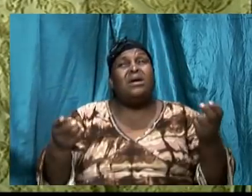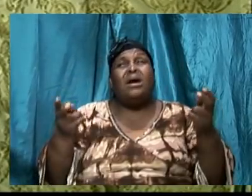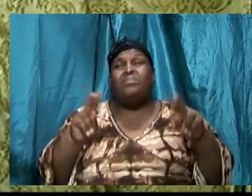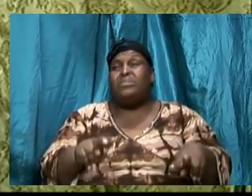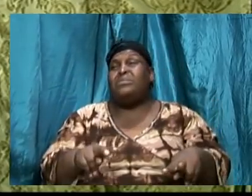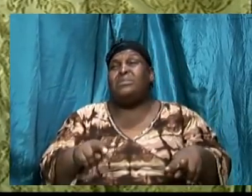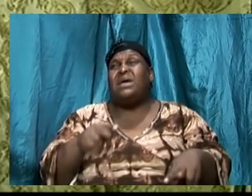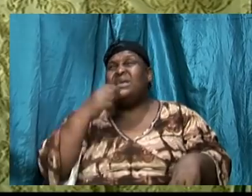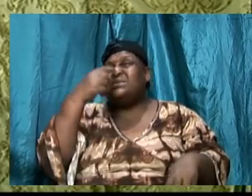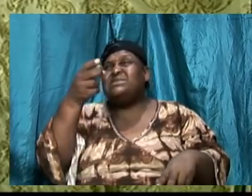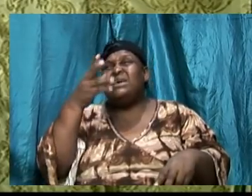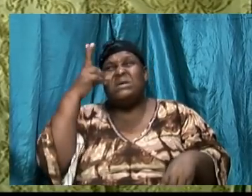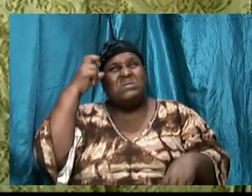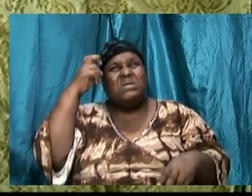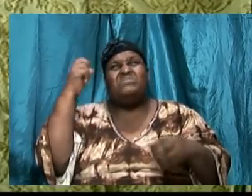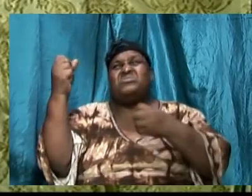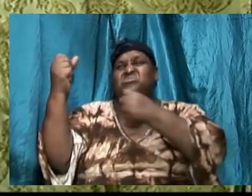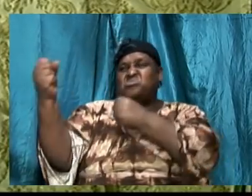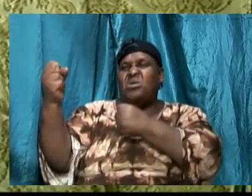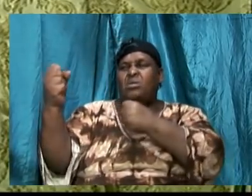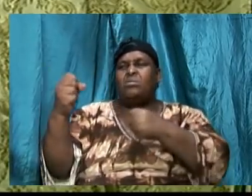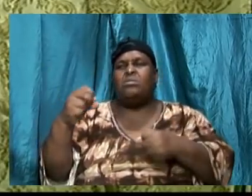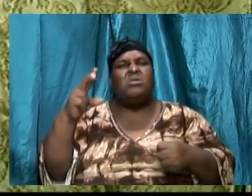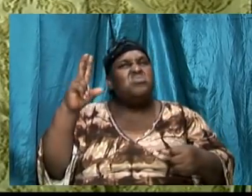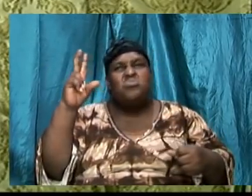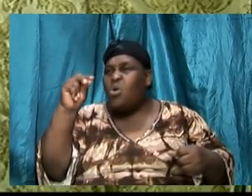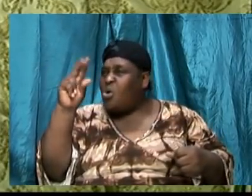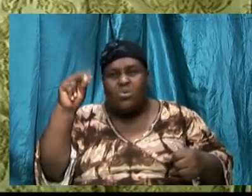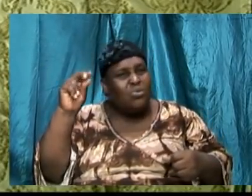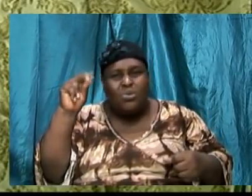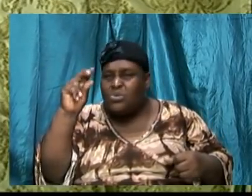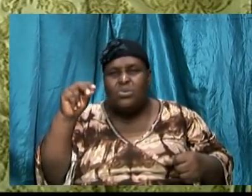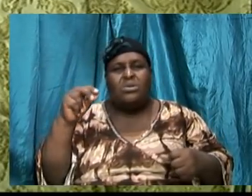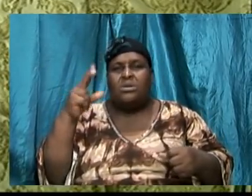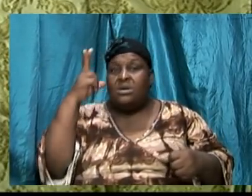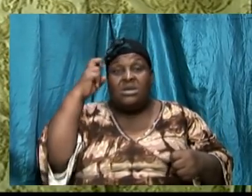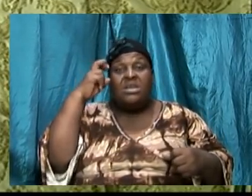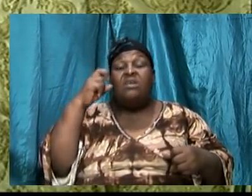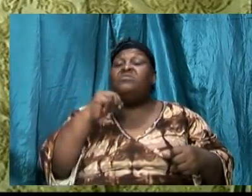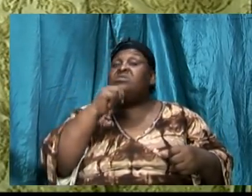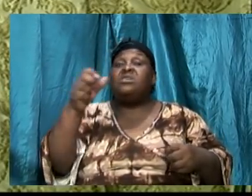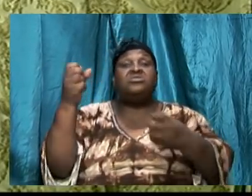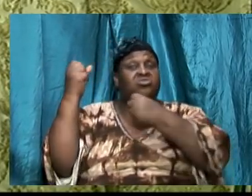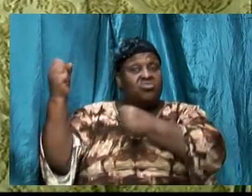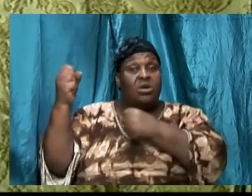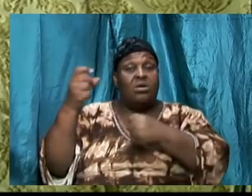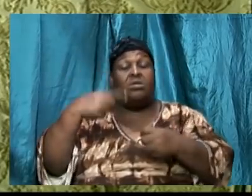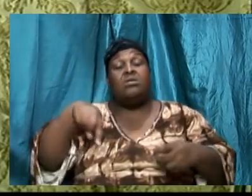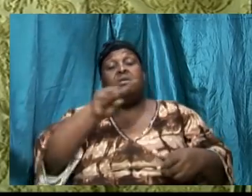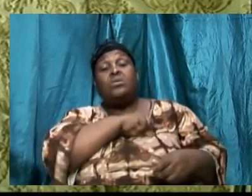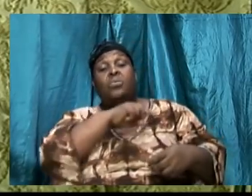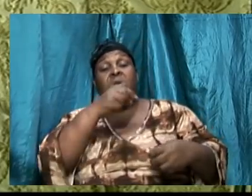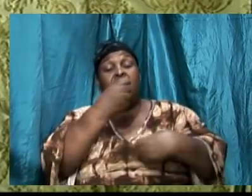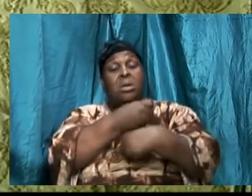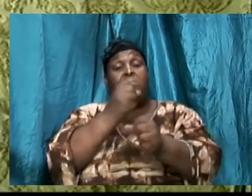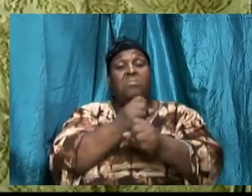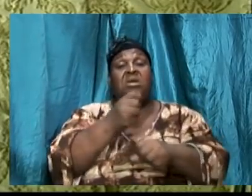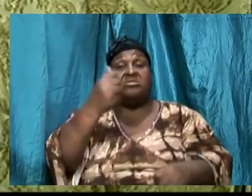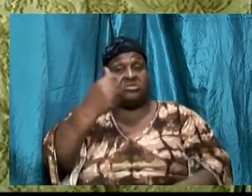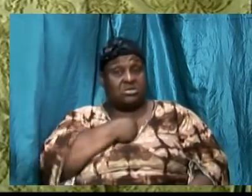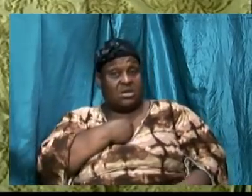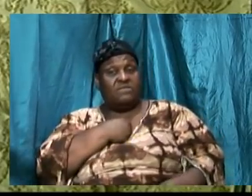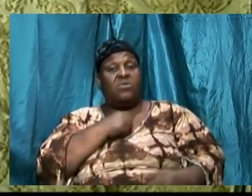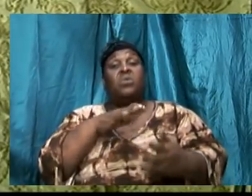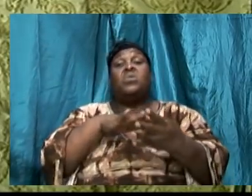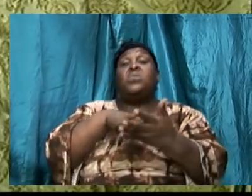no the devil is not strong we have made ourselves weak because when the word should